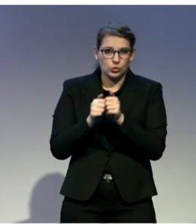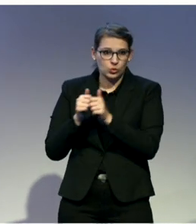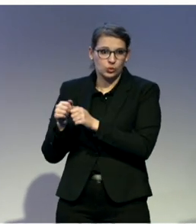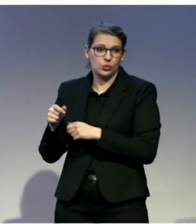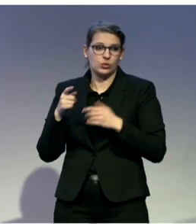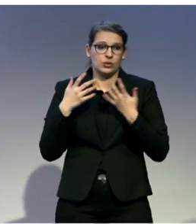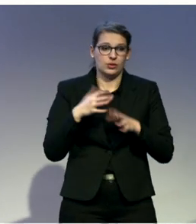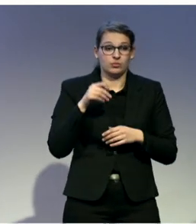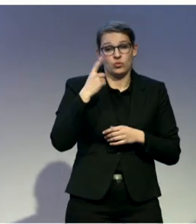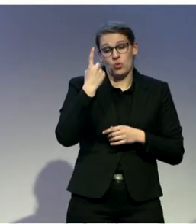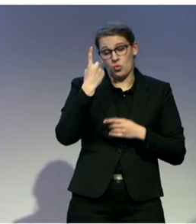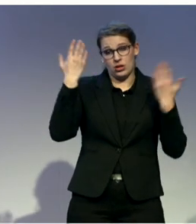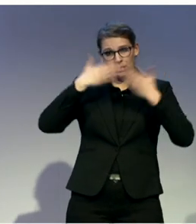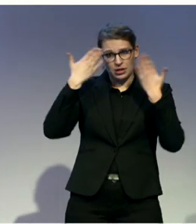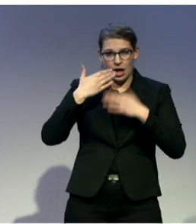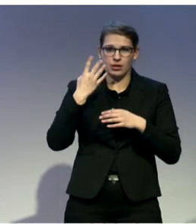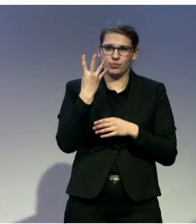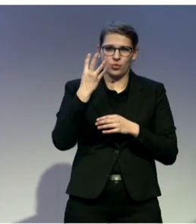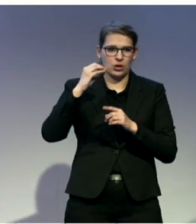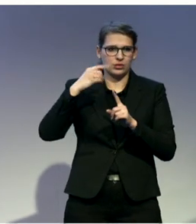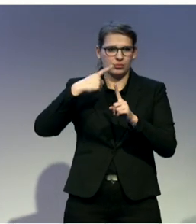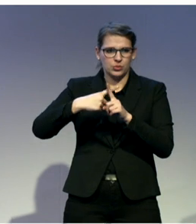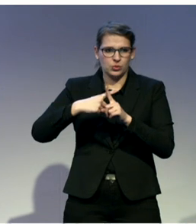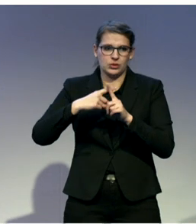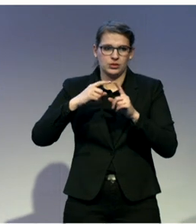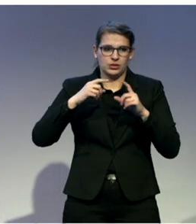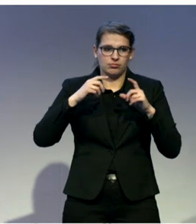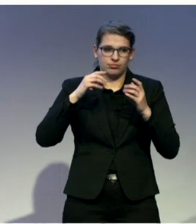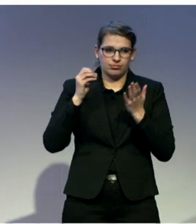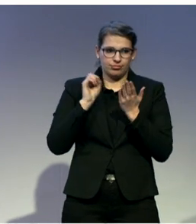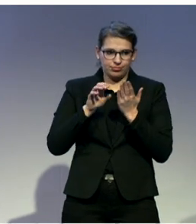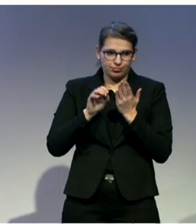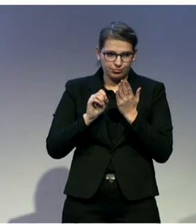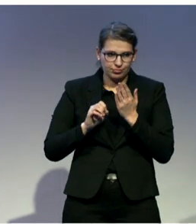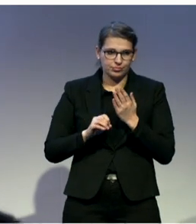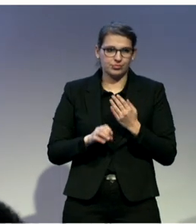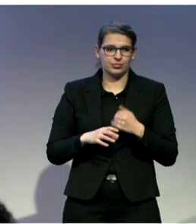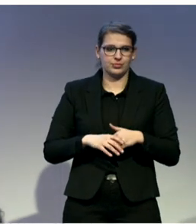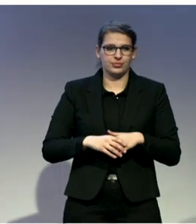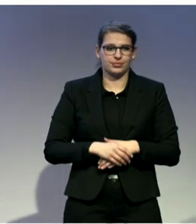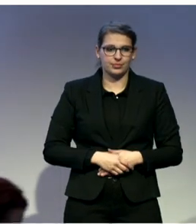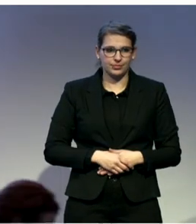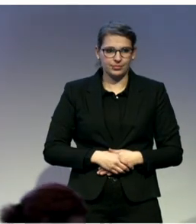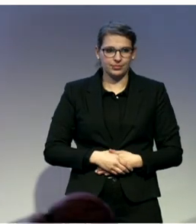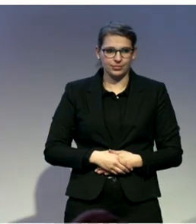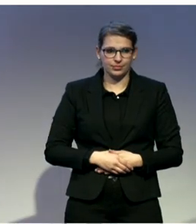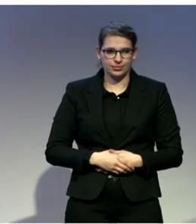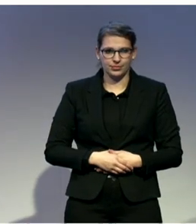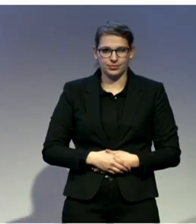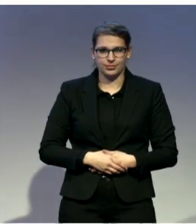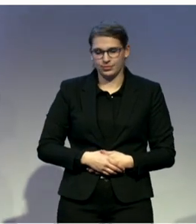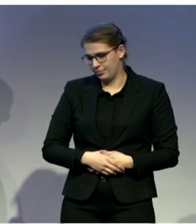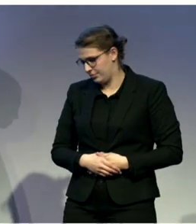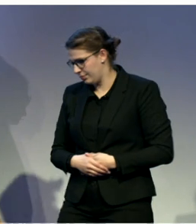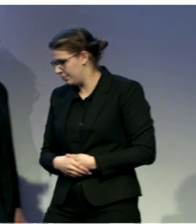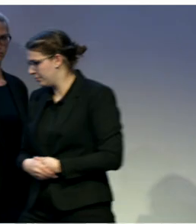of this presentation. The average amount of users per day has also shot up in the last month. I think since we announced we're coming to